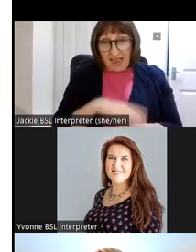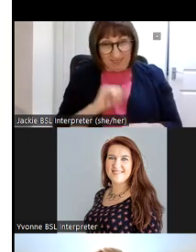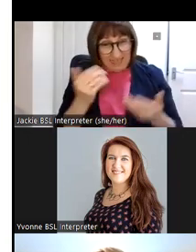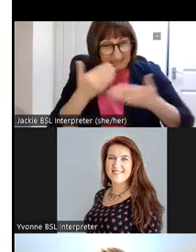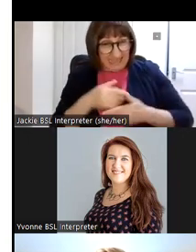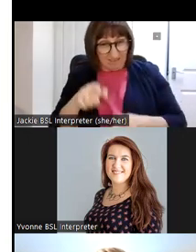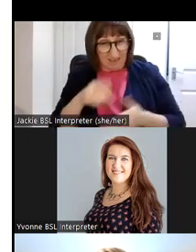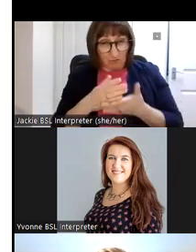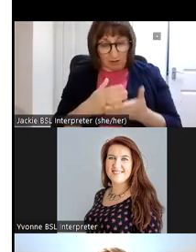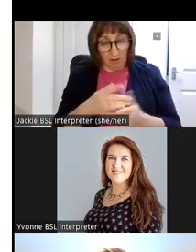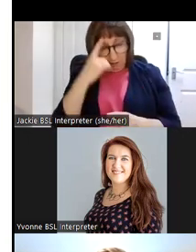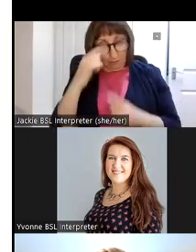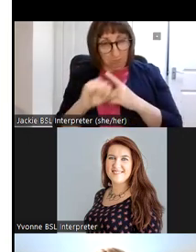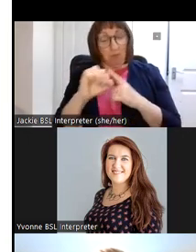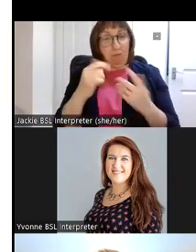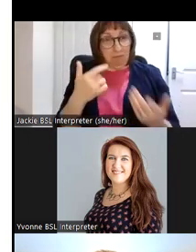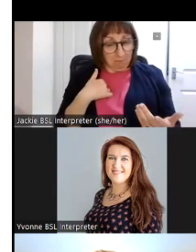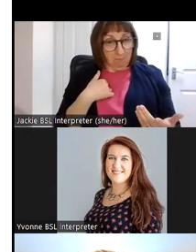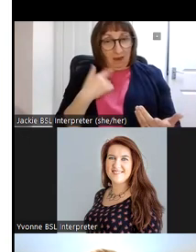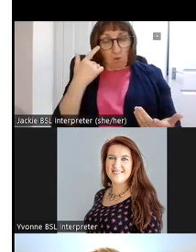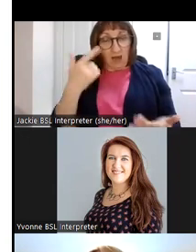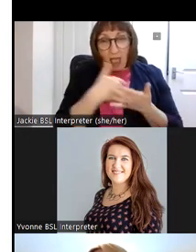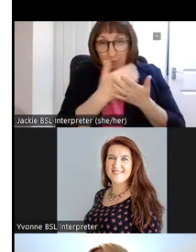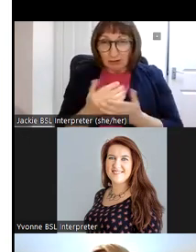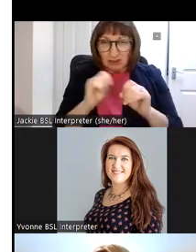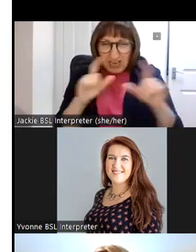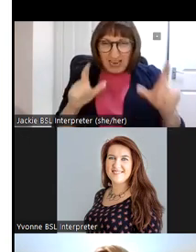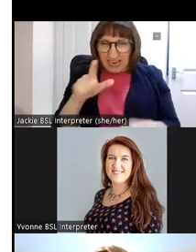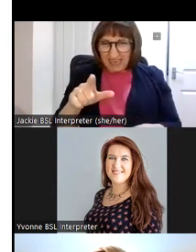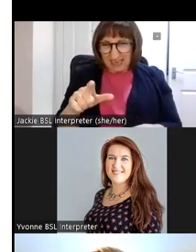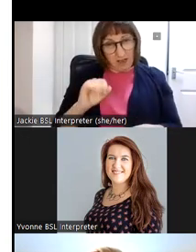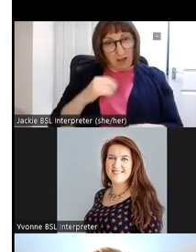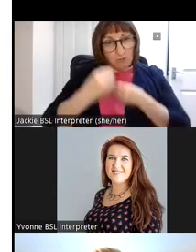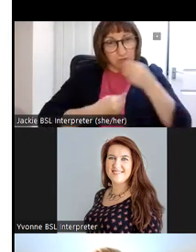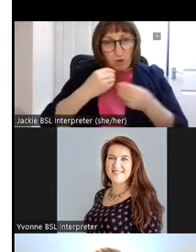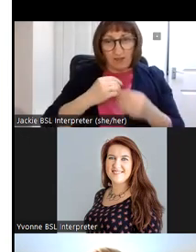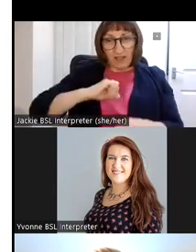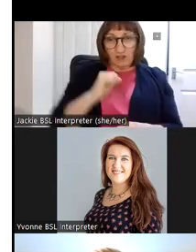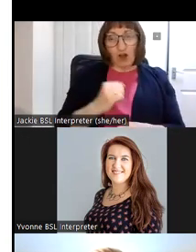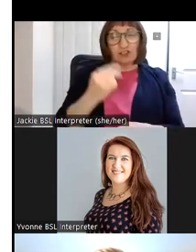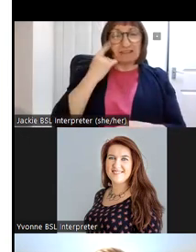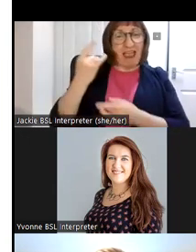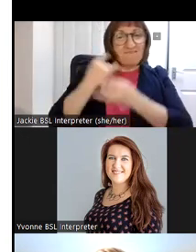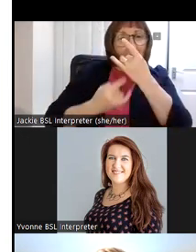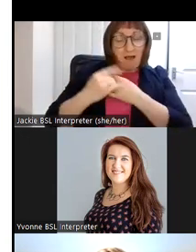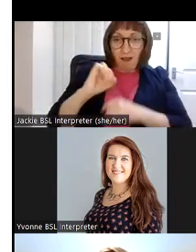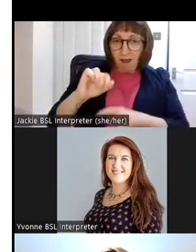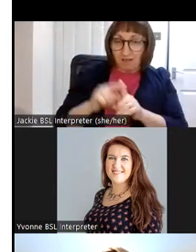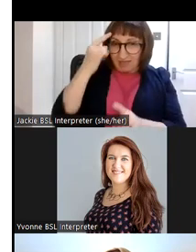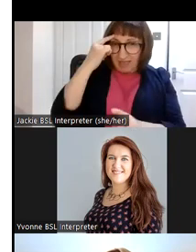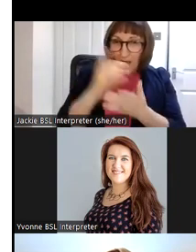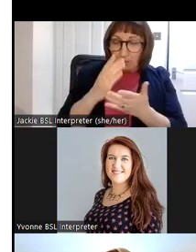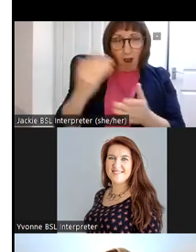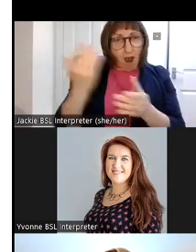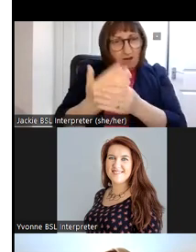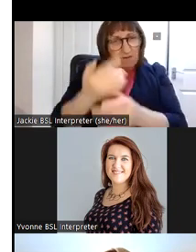it really brought it home to me when i'm uh sharing the the platform here with the scottish deaf archives that you know it really made